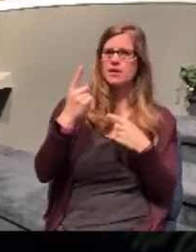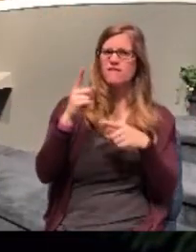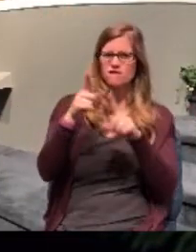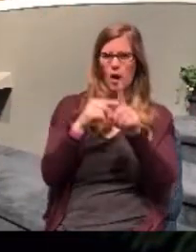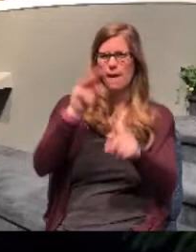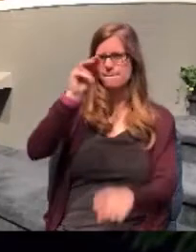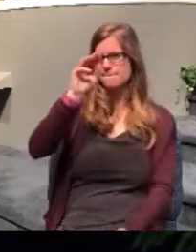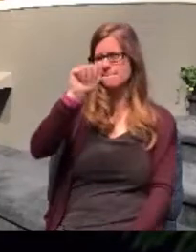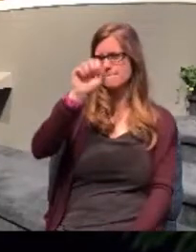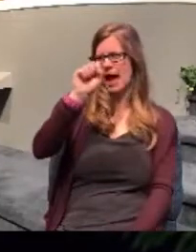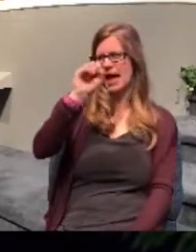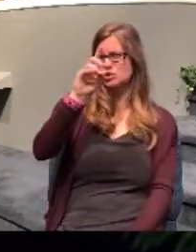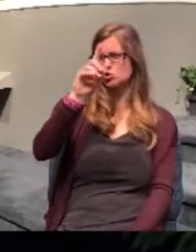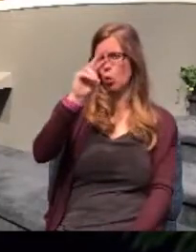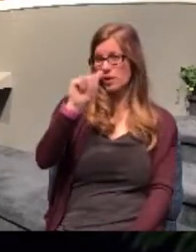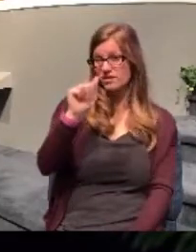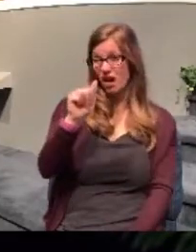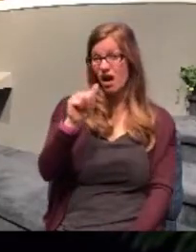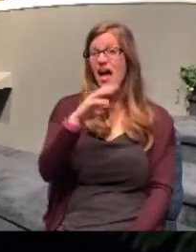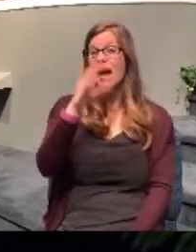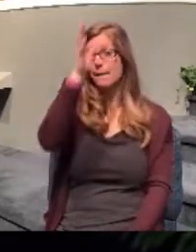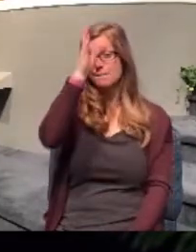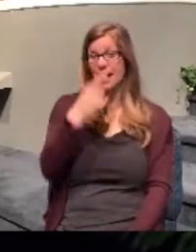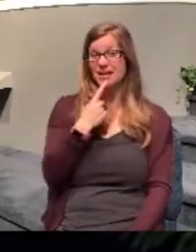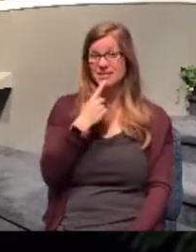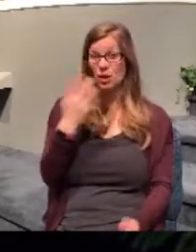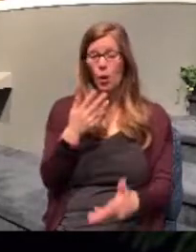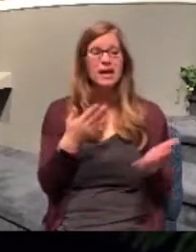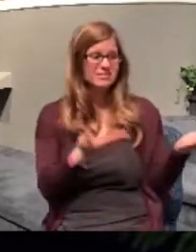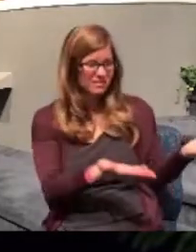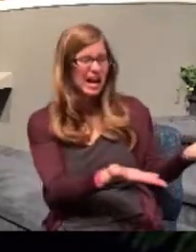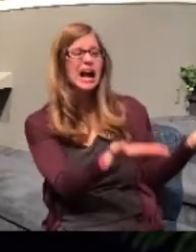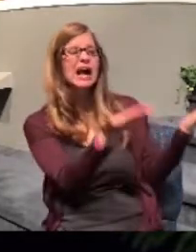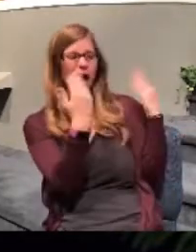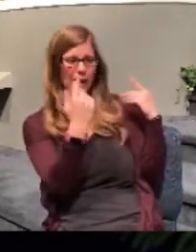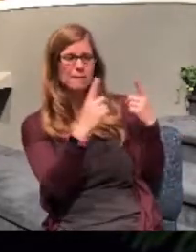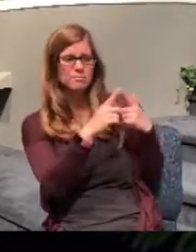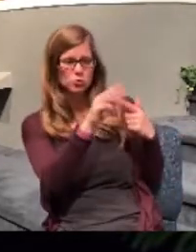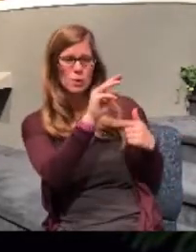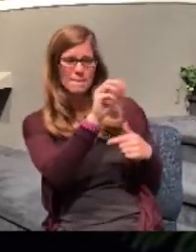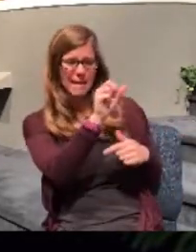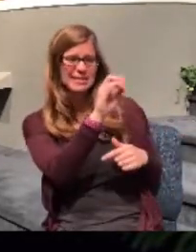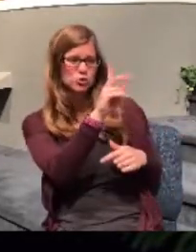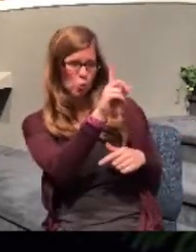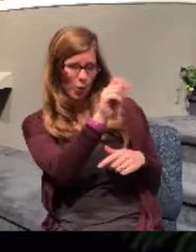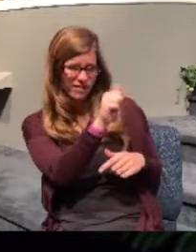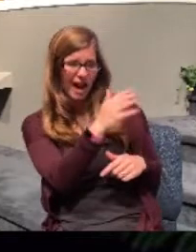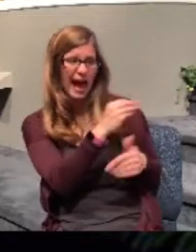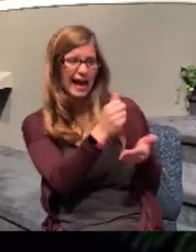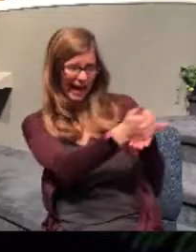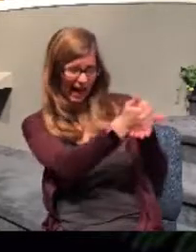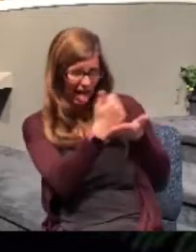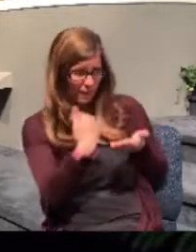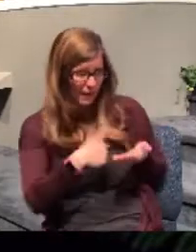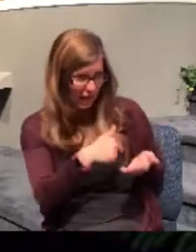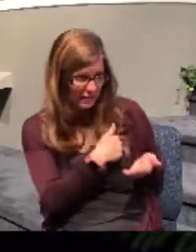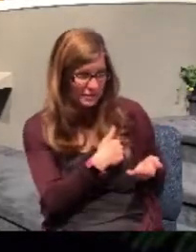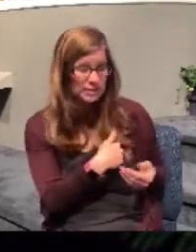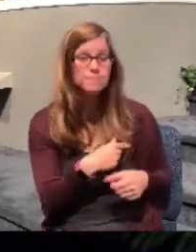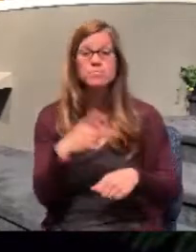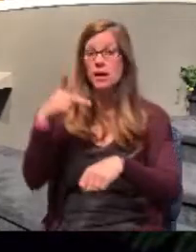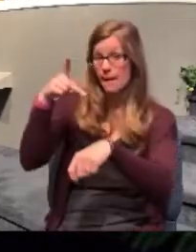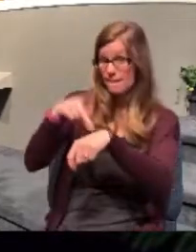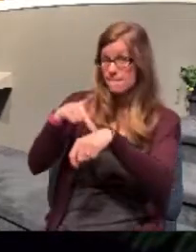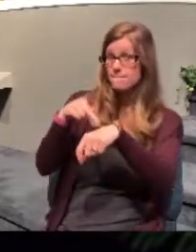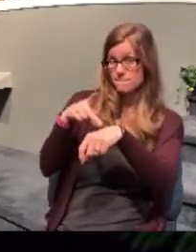come over into Macedonia and help us. And after he had seen the vision, immediately, notice that word